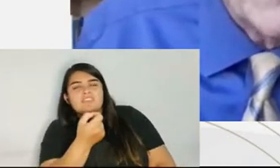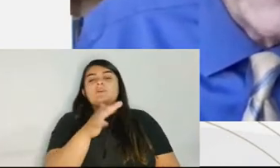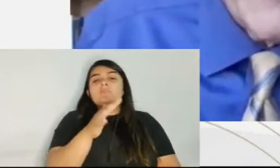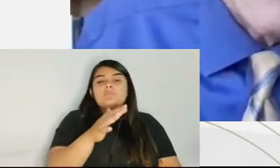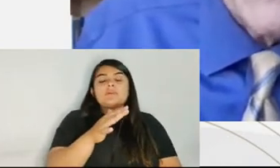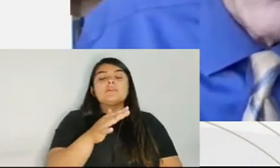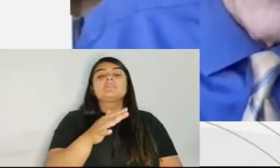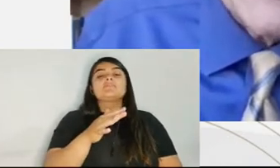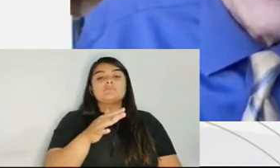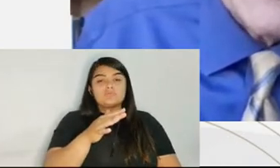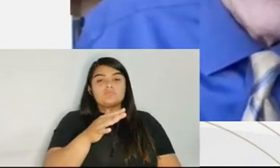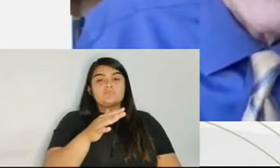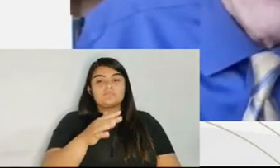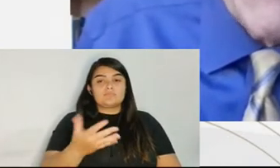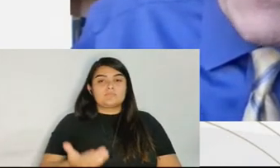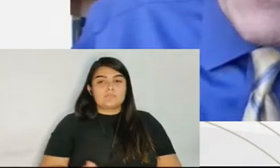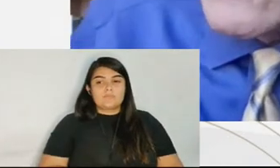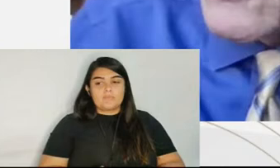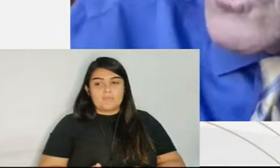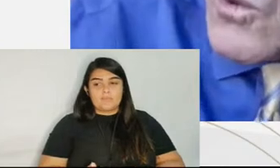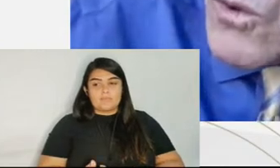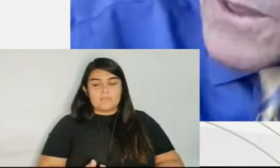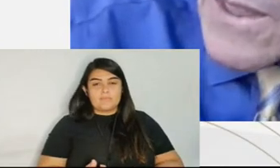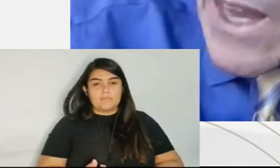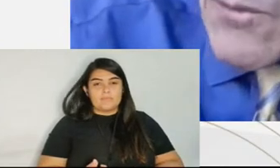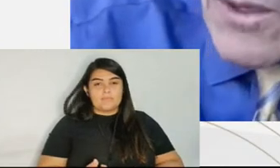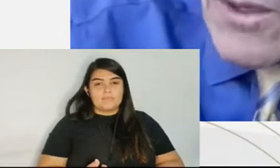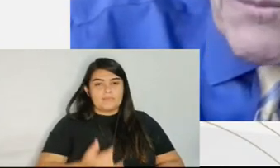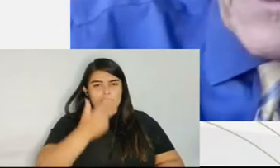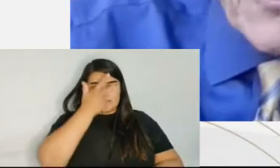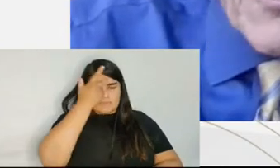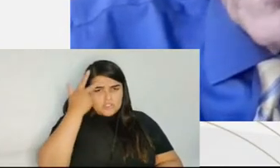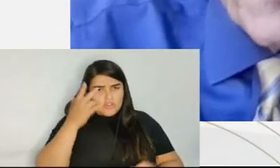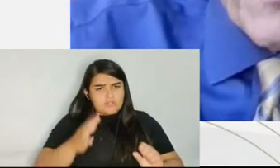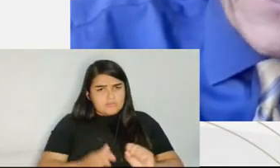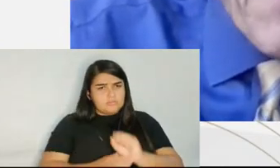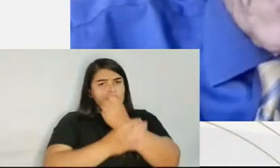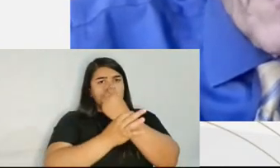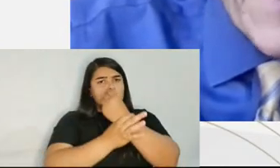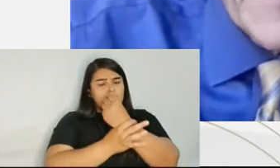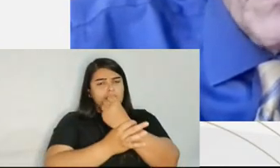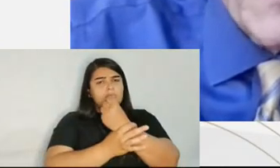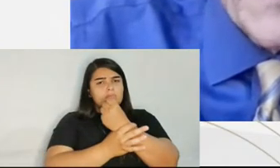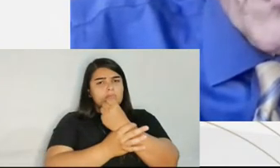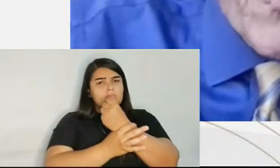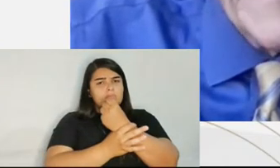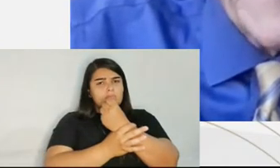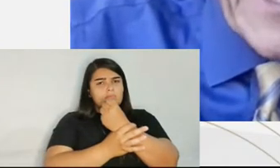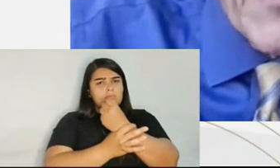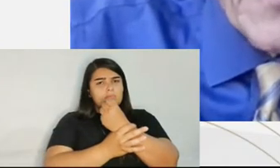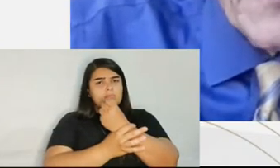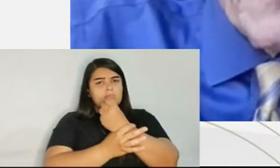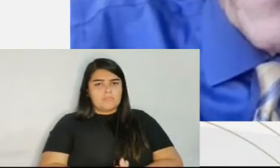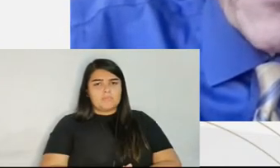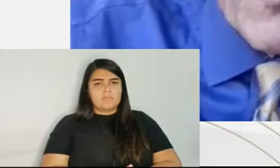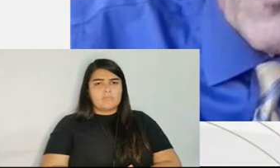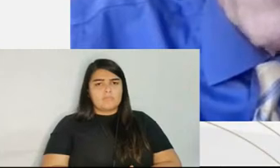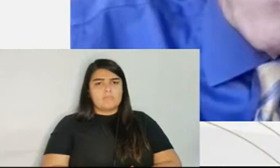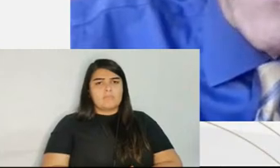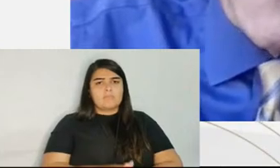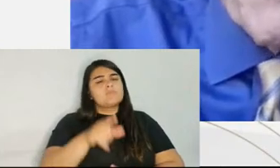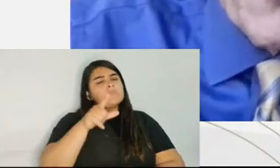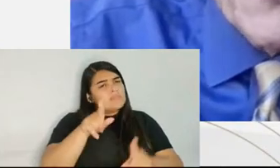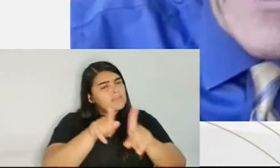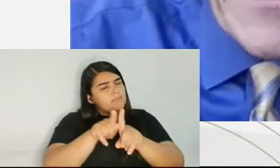institutionalized in the United States. Mr. Goulding, having been charged with a capital offense, was appointed counsel by the